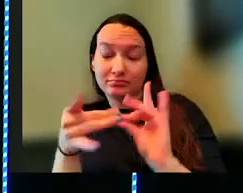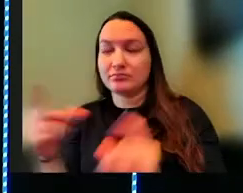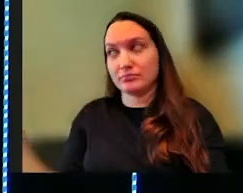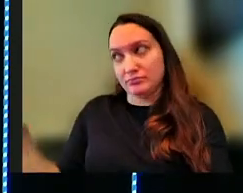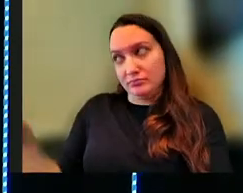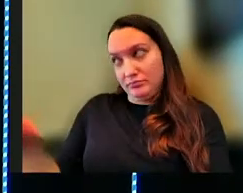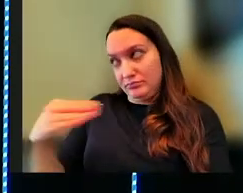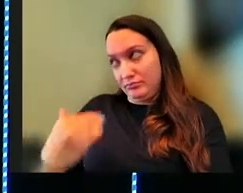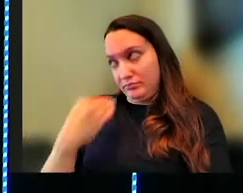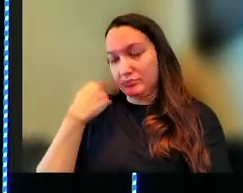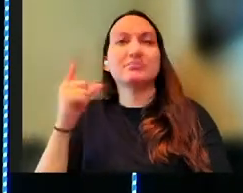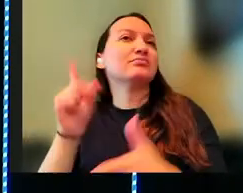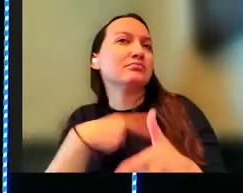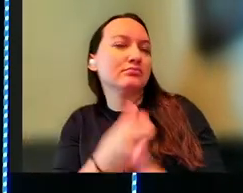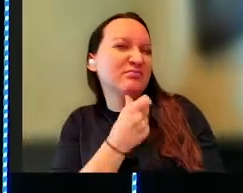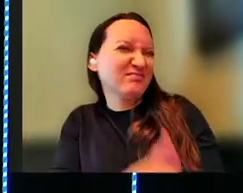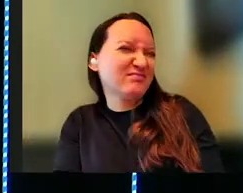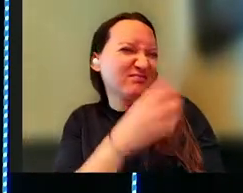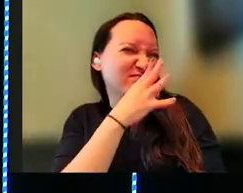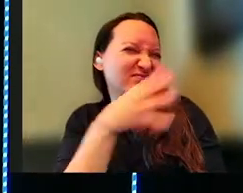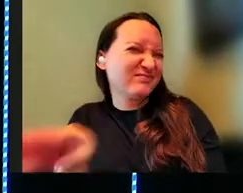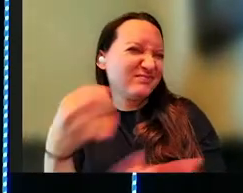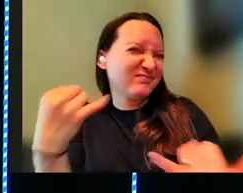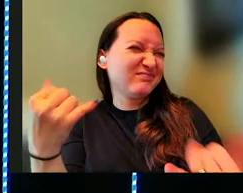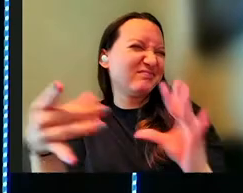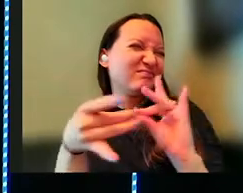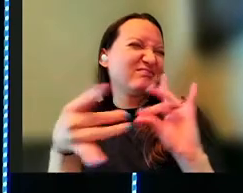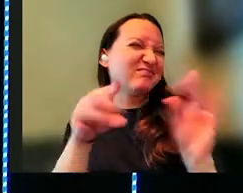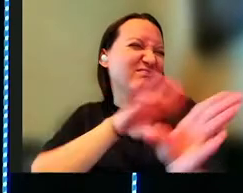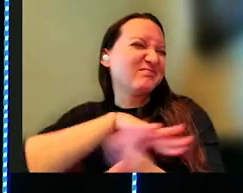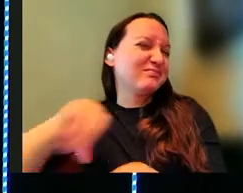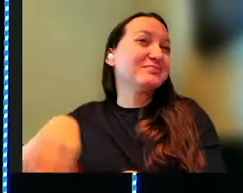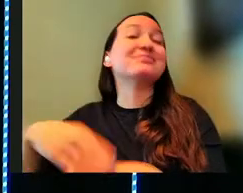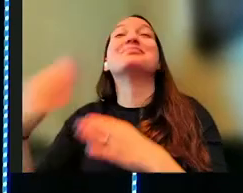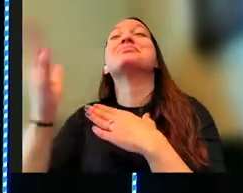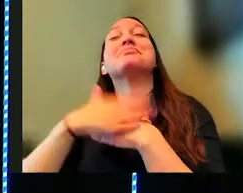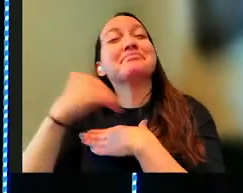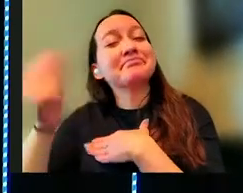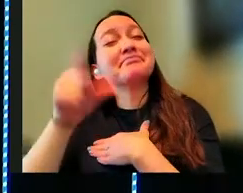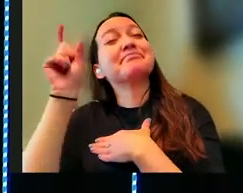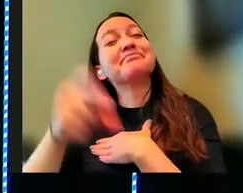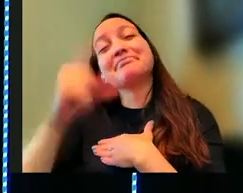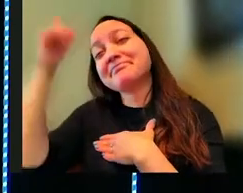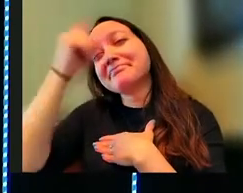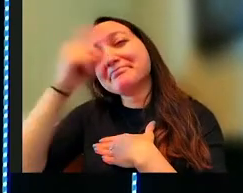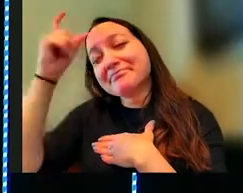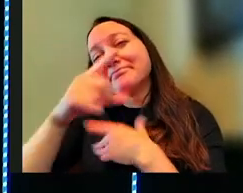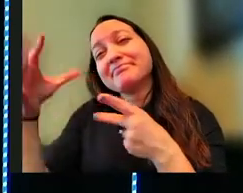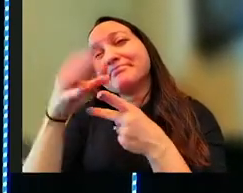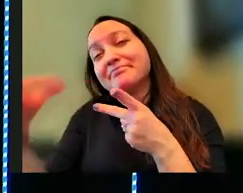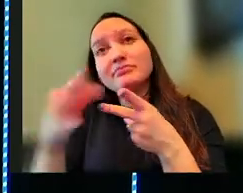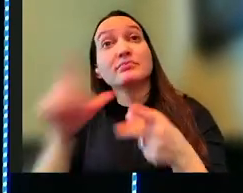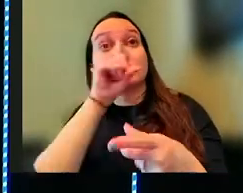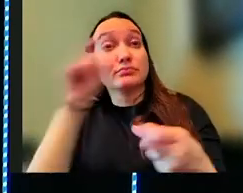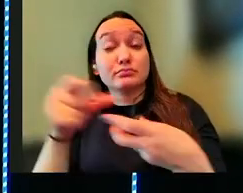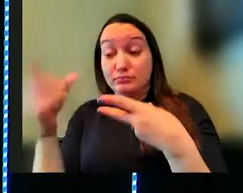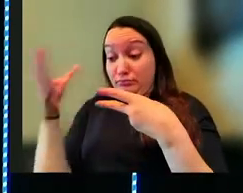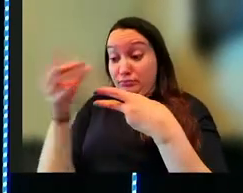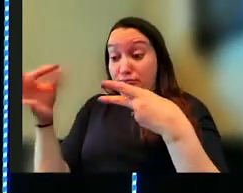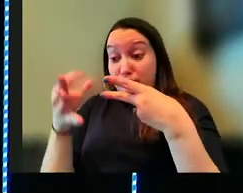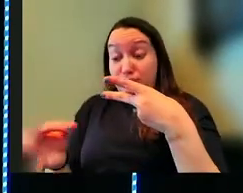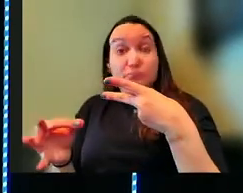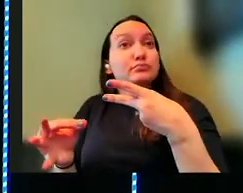and then I wouldn't. You know, it's whatever. We don't have to talk about that today, though. We're called to make the wise choice, but it is a choice that we